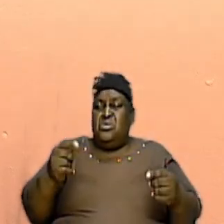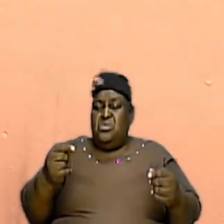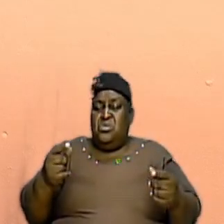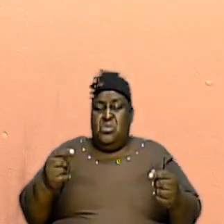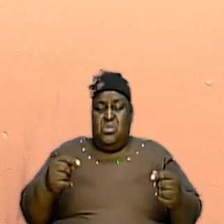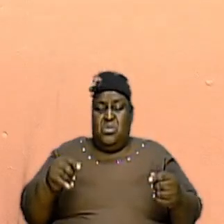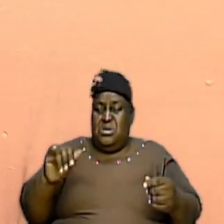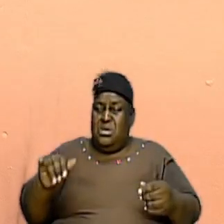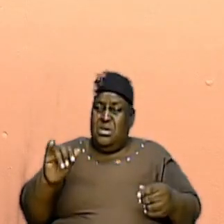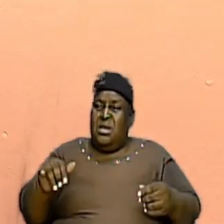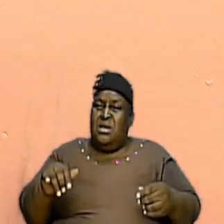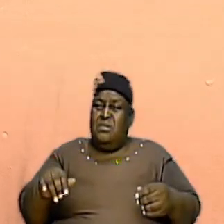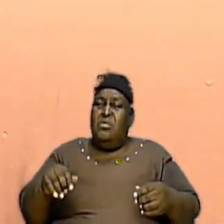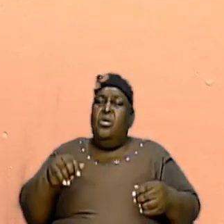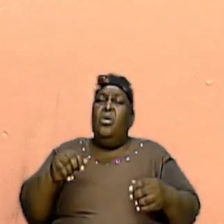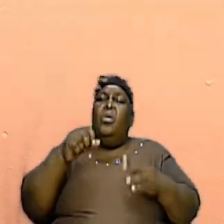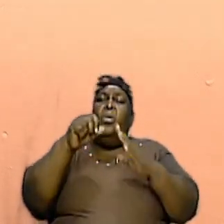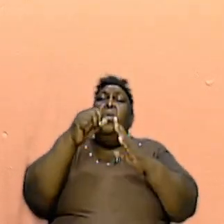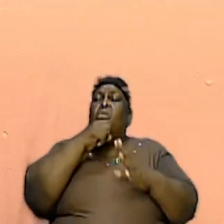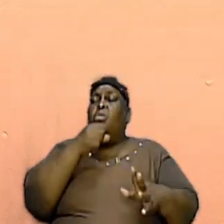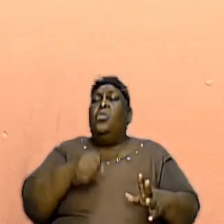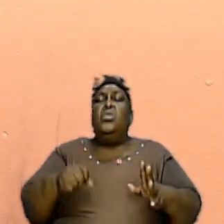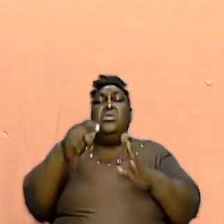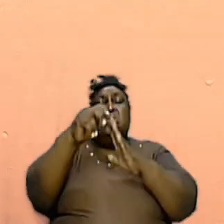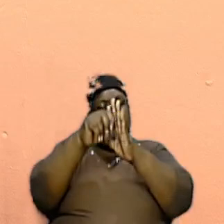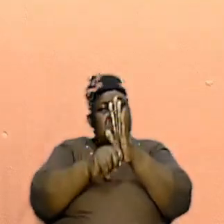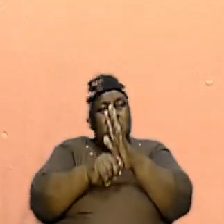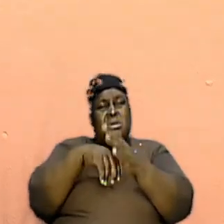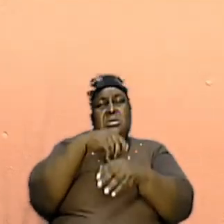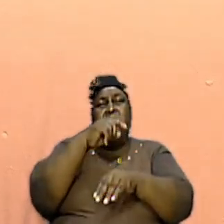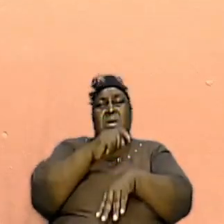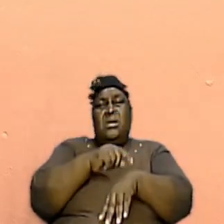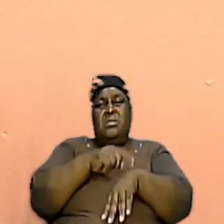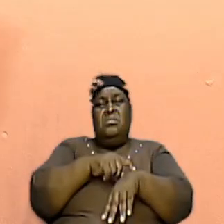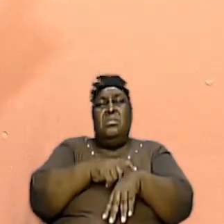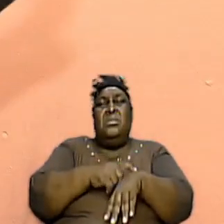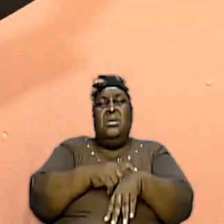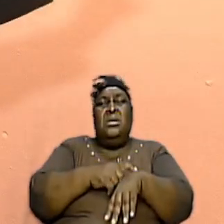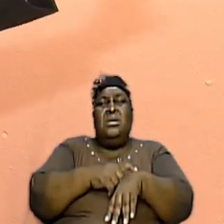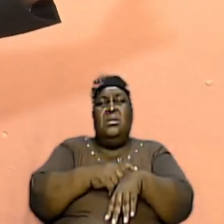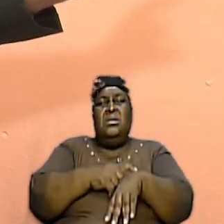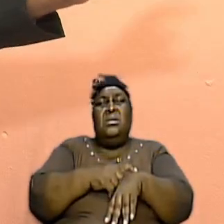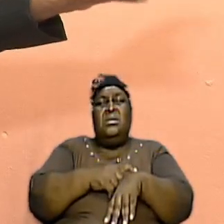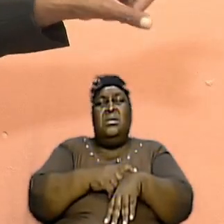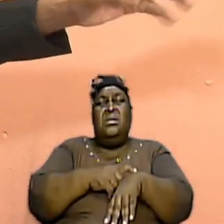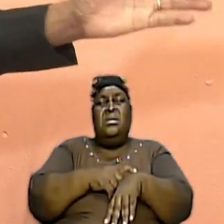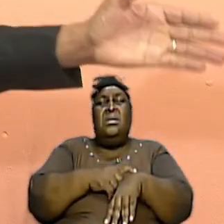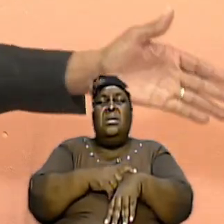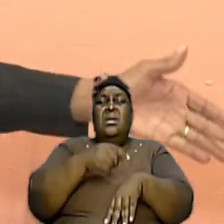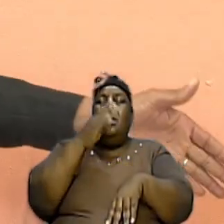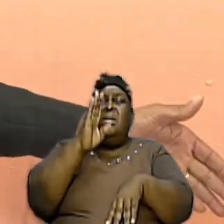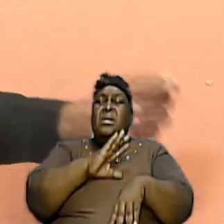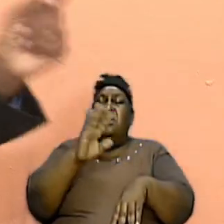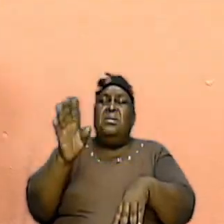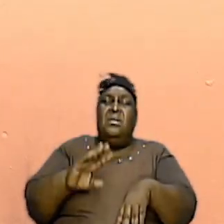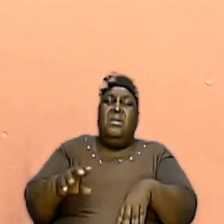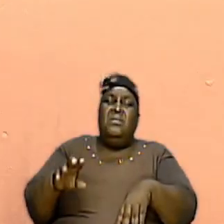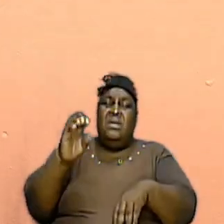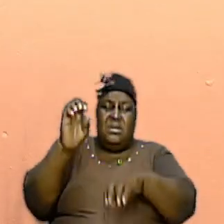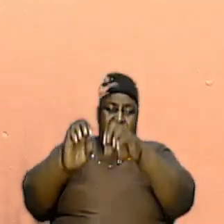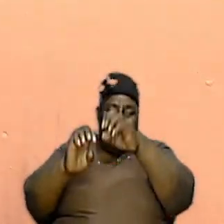and he continues to do it and yes this is a dispensation of grace but it didn't mean that God didn't exercise grace in the Old Testament